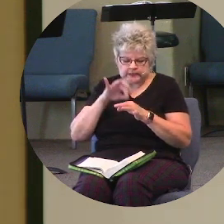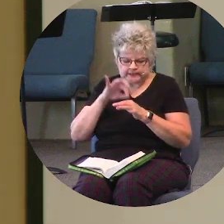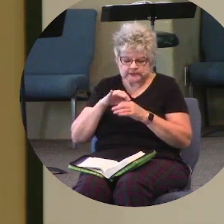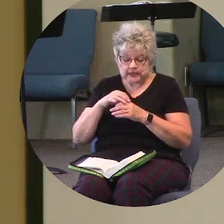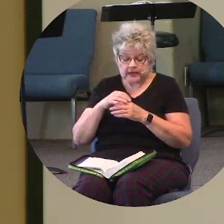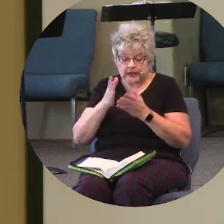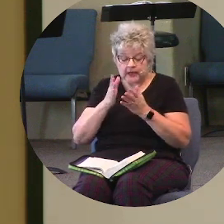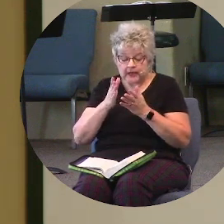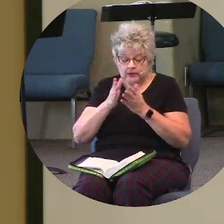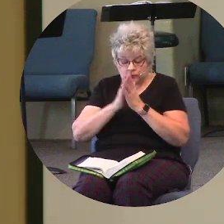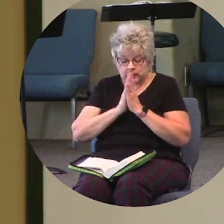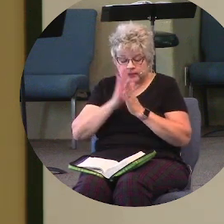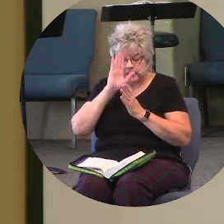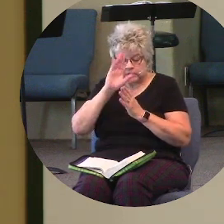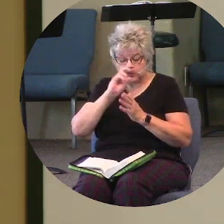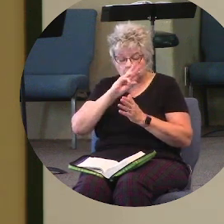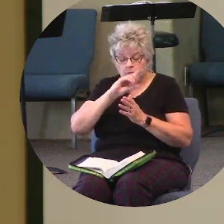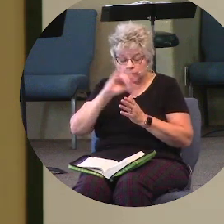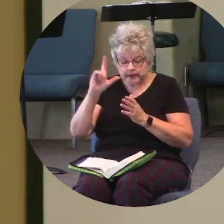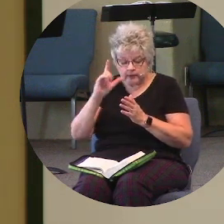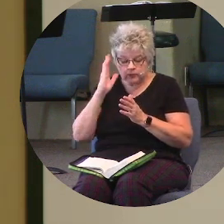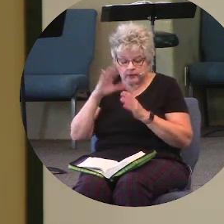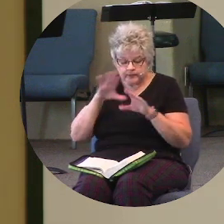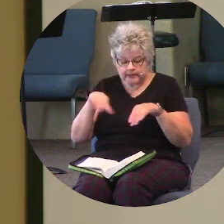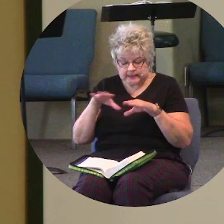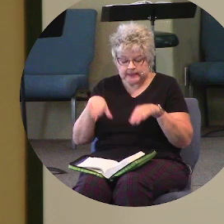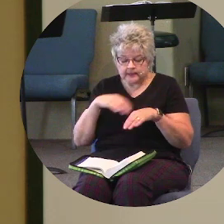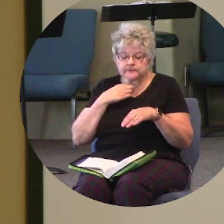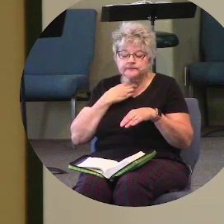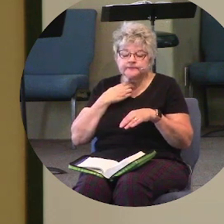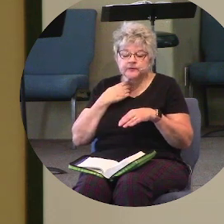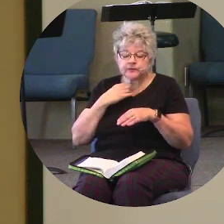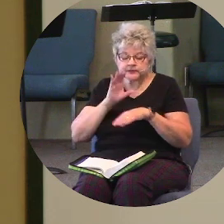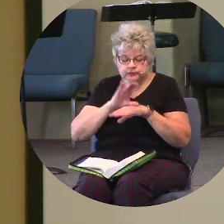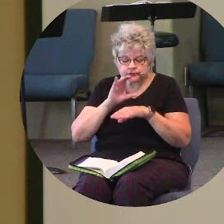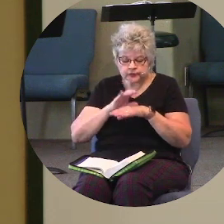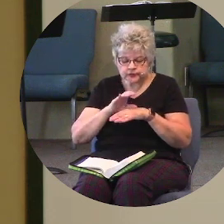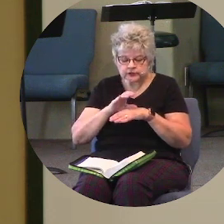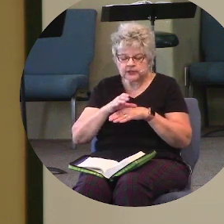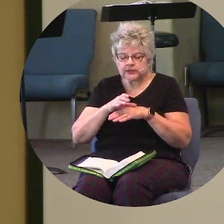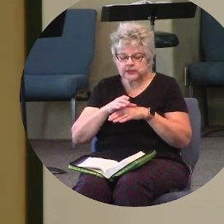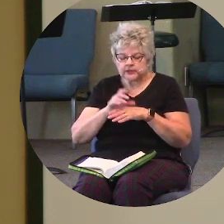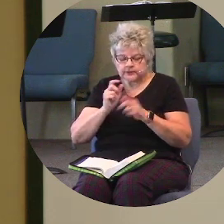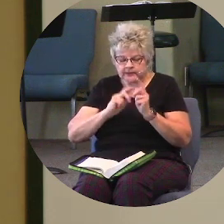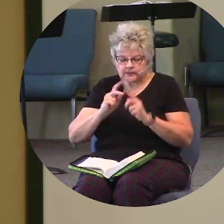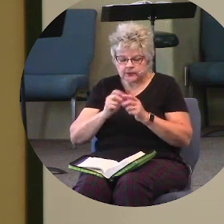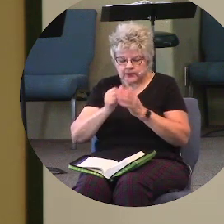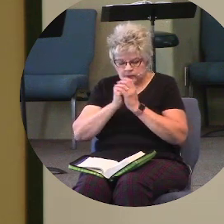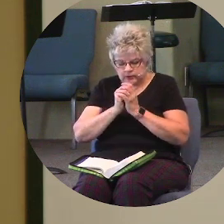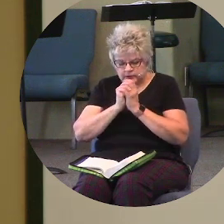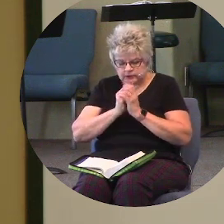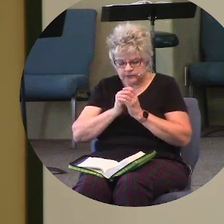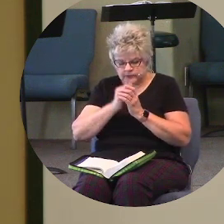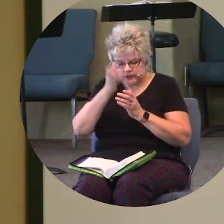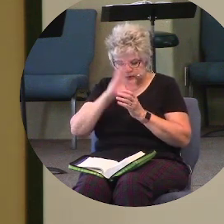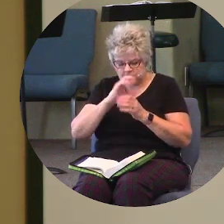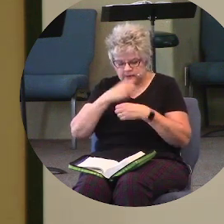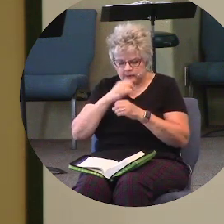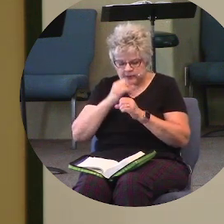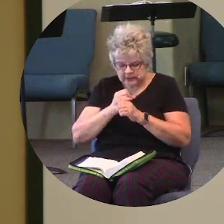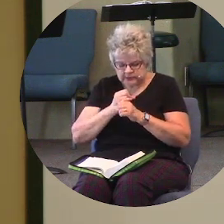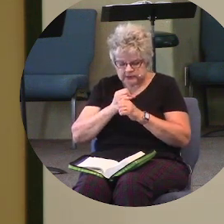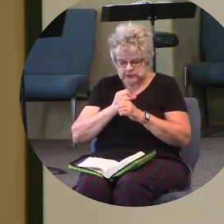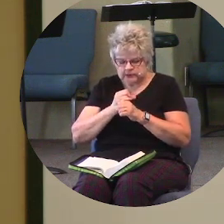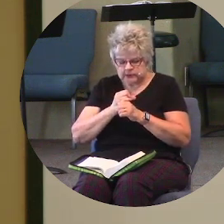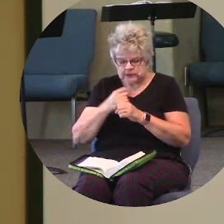be done. I pray that we as a church, as those that worship the God of creation, the God of salvation, Lord, that we would